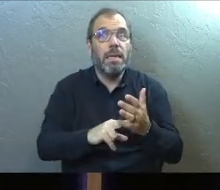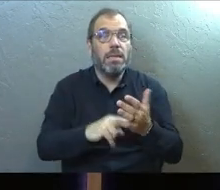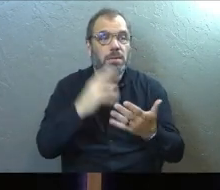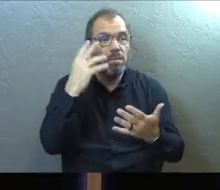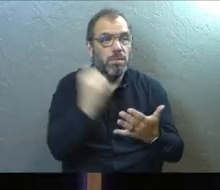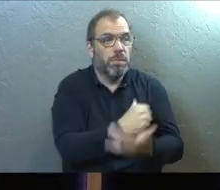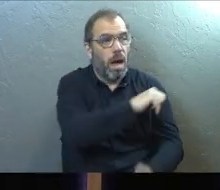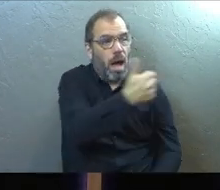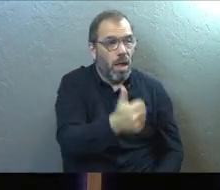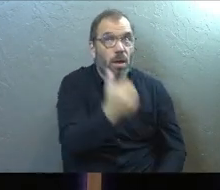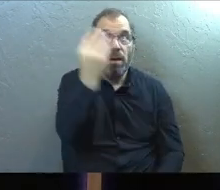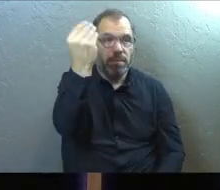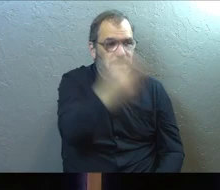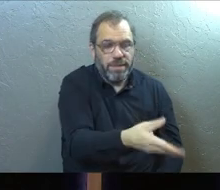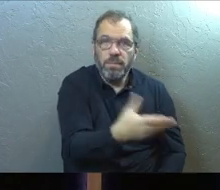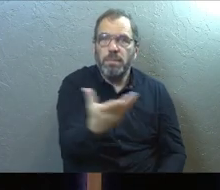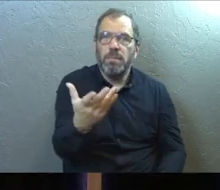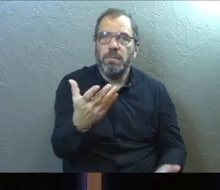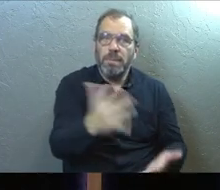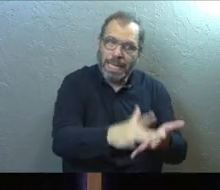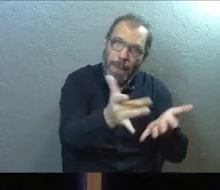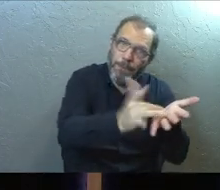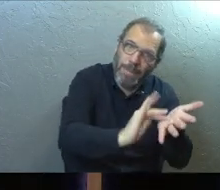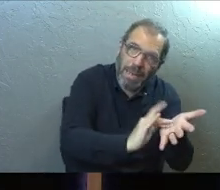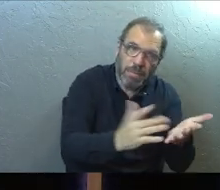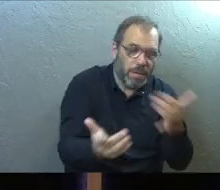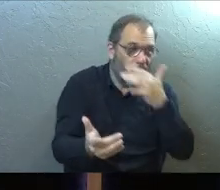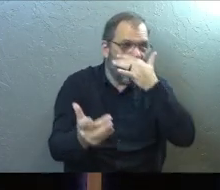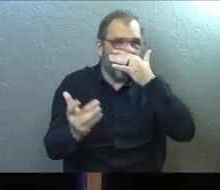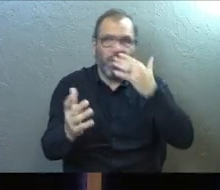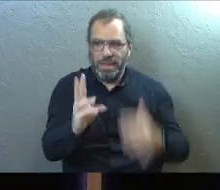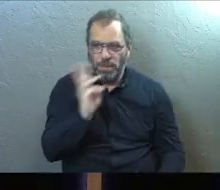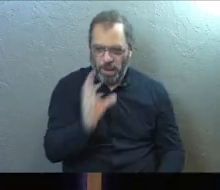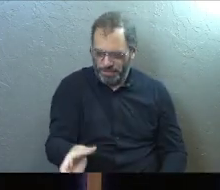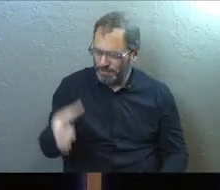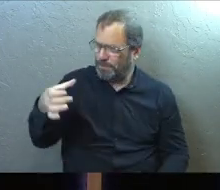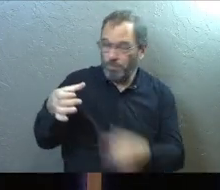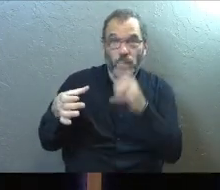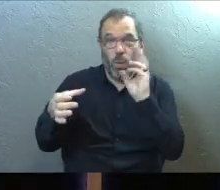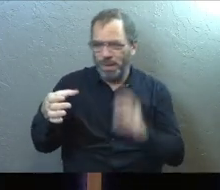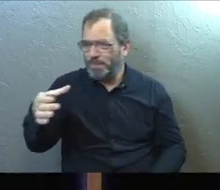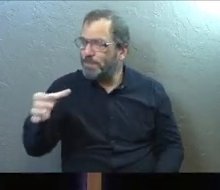advantage of everything else that God's made available to you. Like it's this water, right?